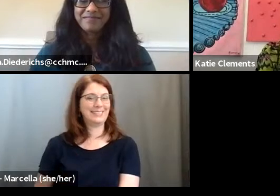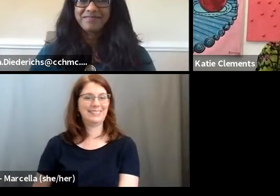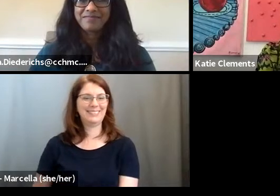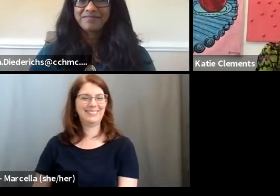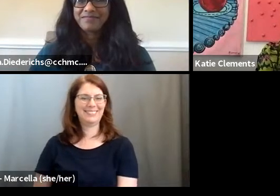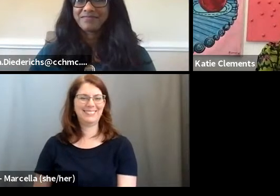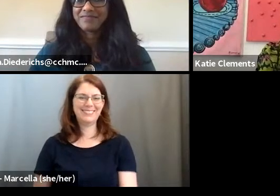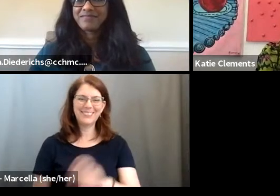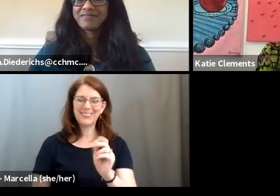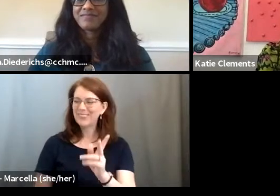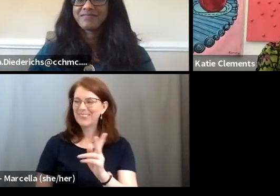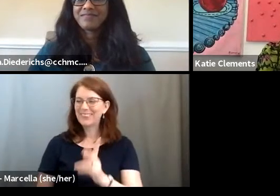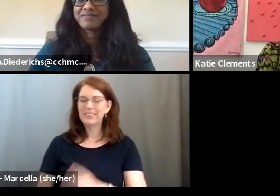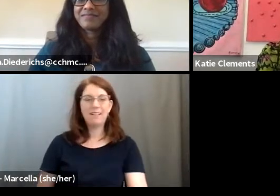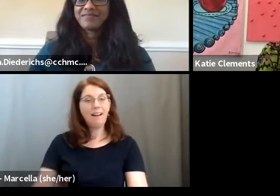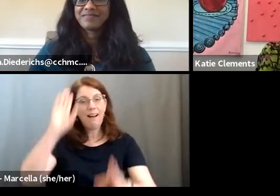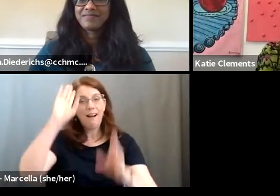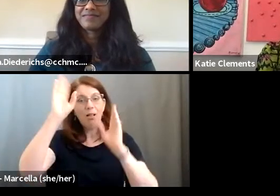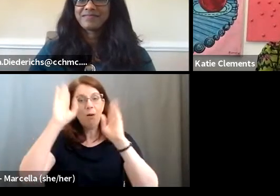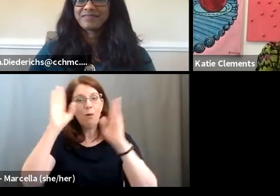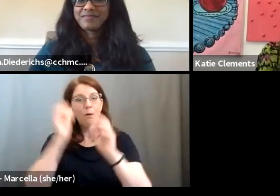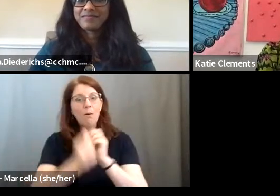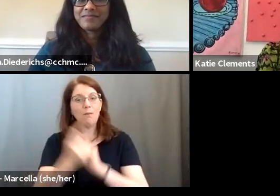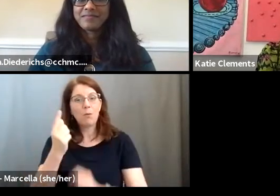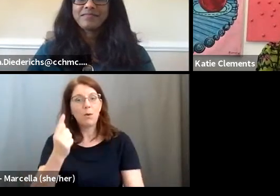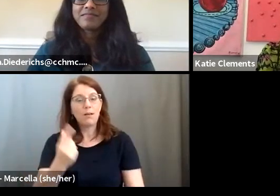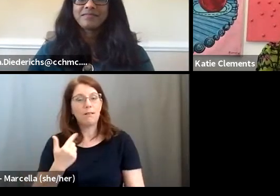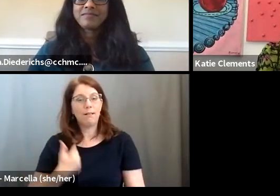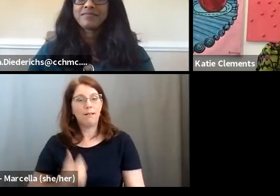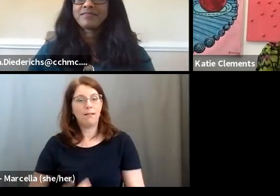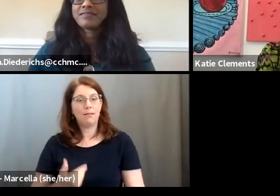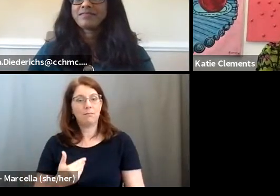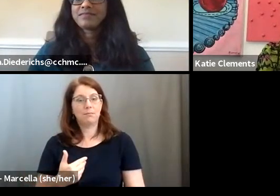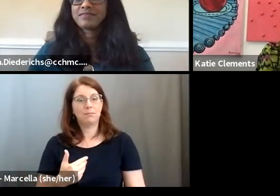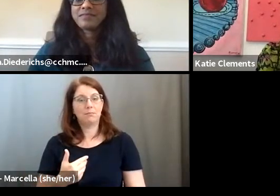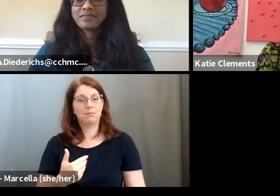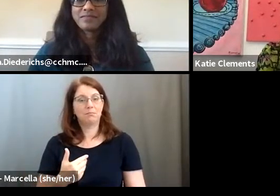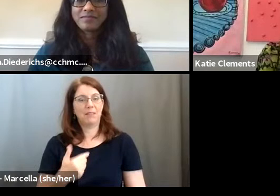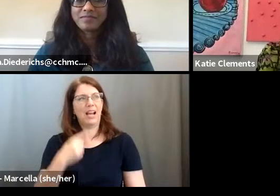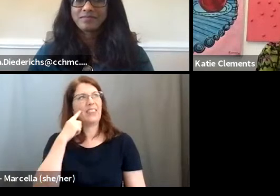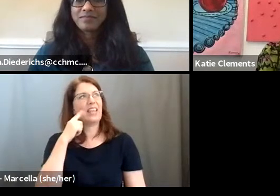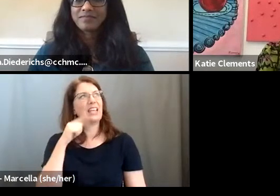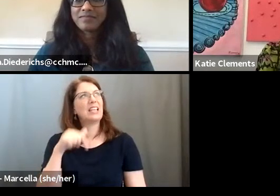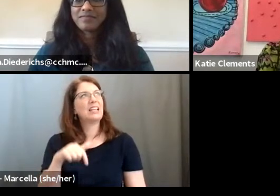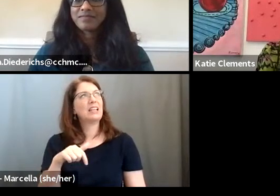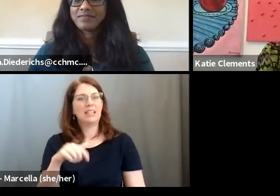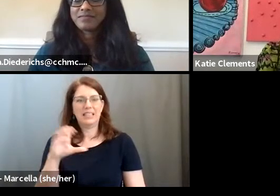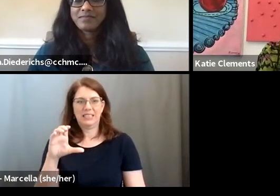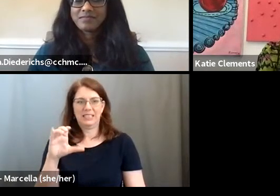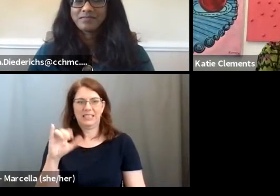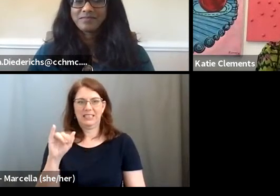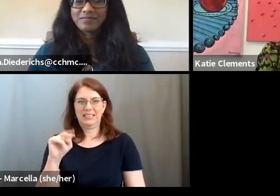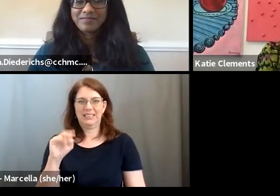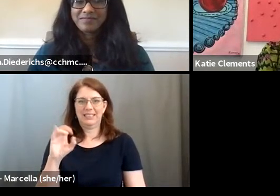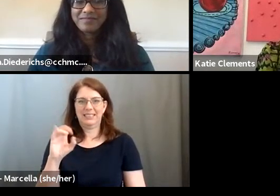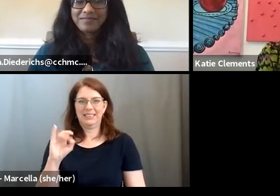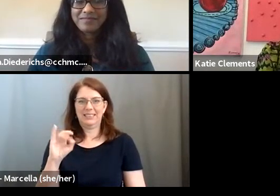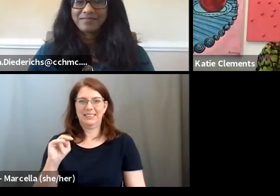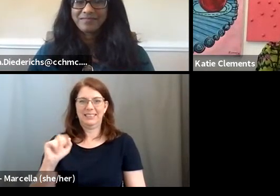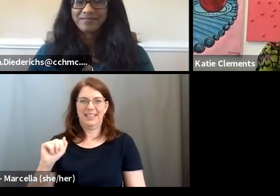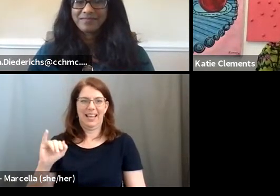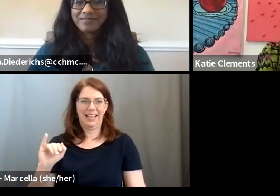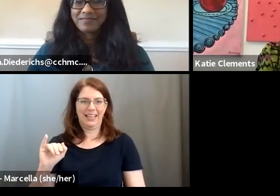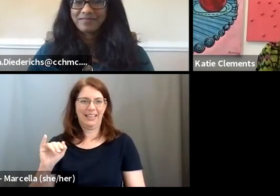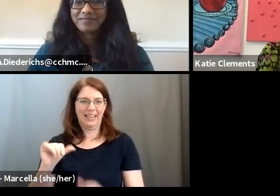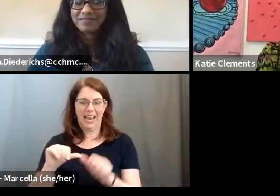Okay. Hello, everyone. I am, I think this is the Cincinnati area of a lot of people.